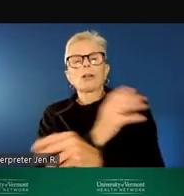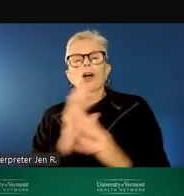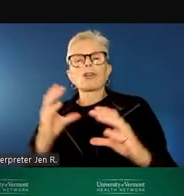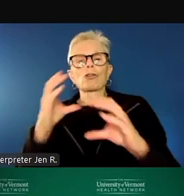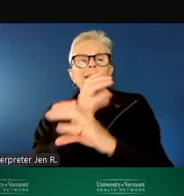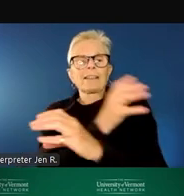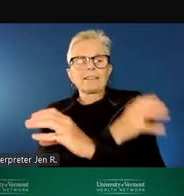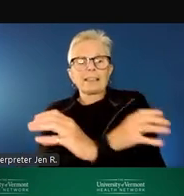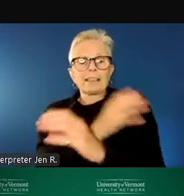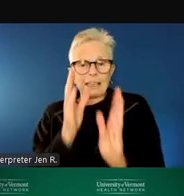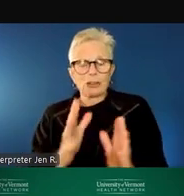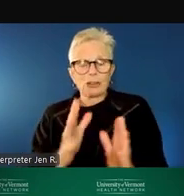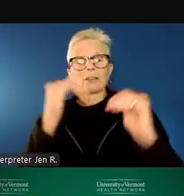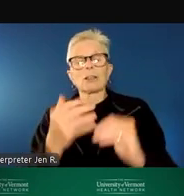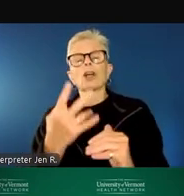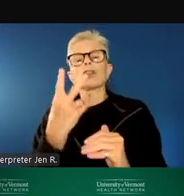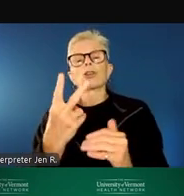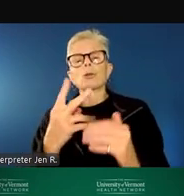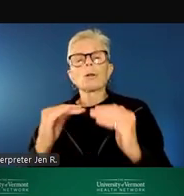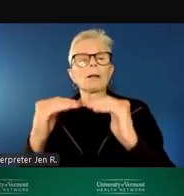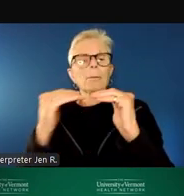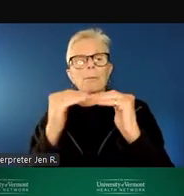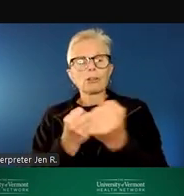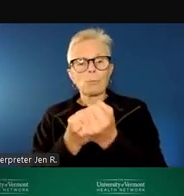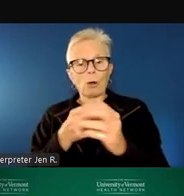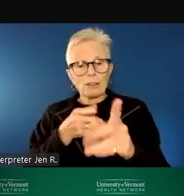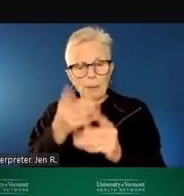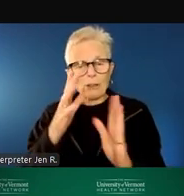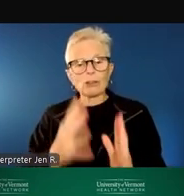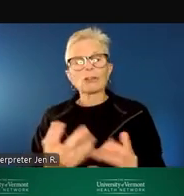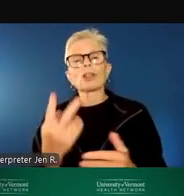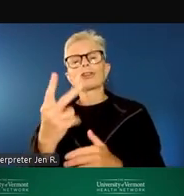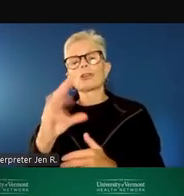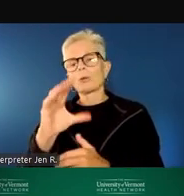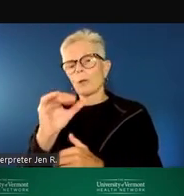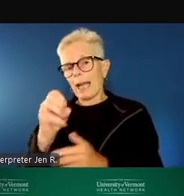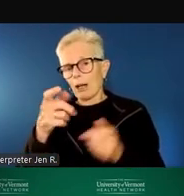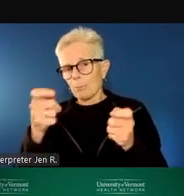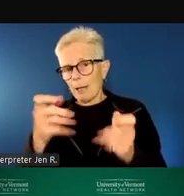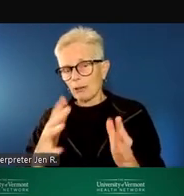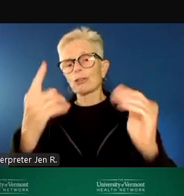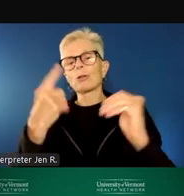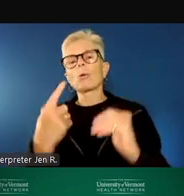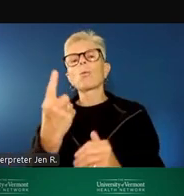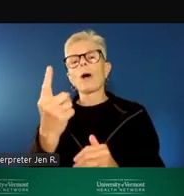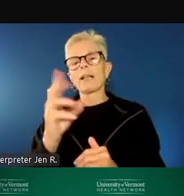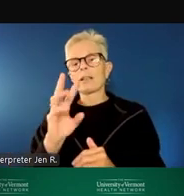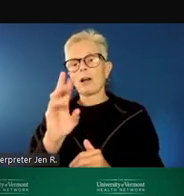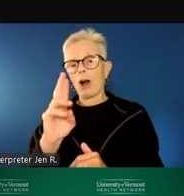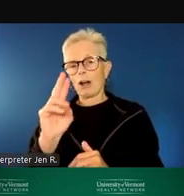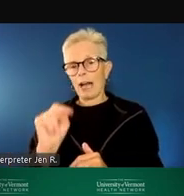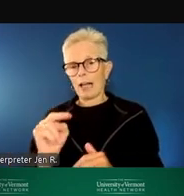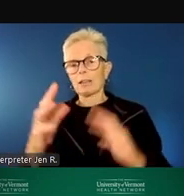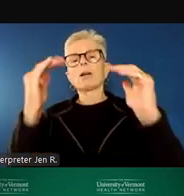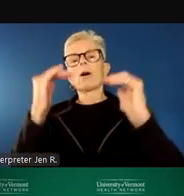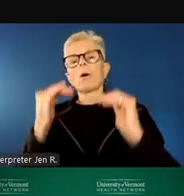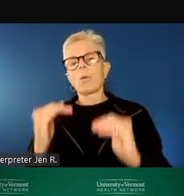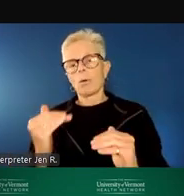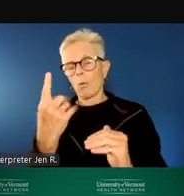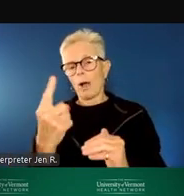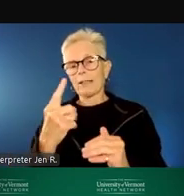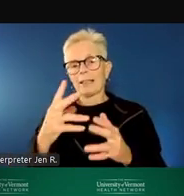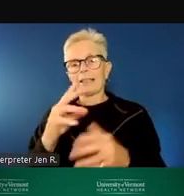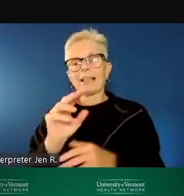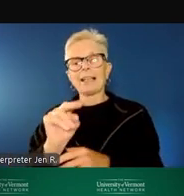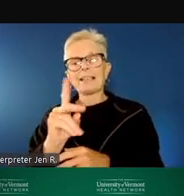two peer support specialists, two care managers, one registered nurse, one navigator, and then a